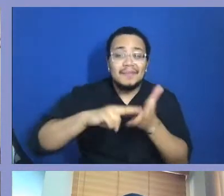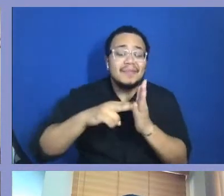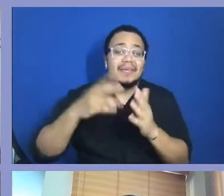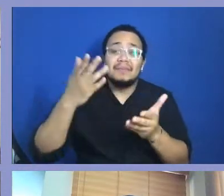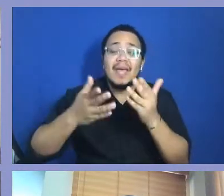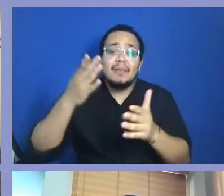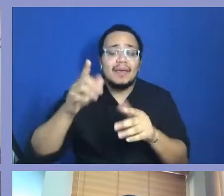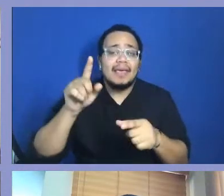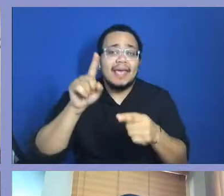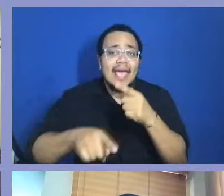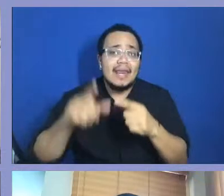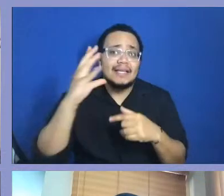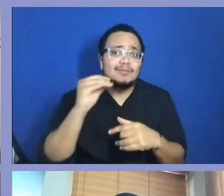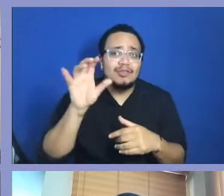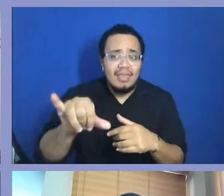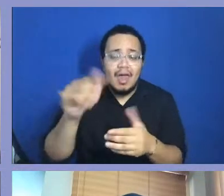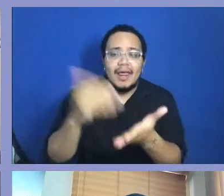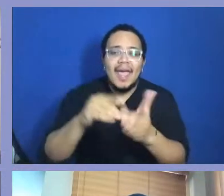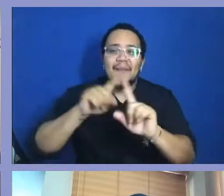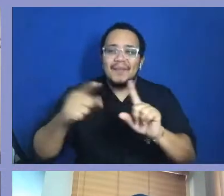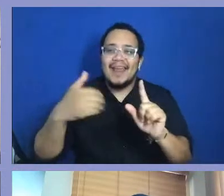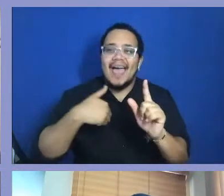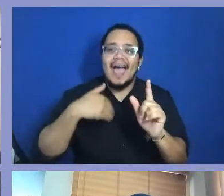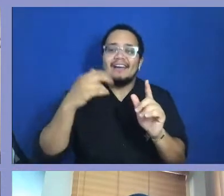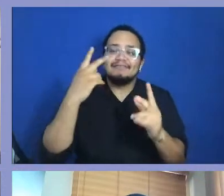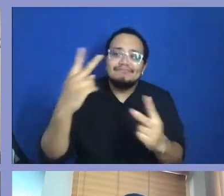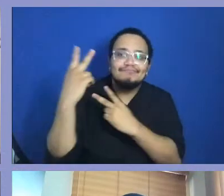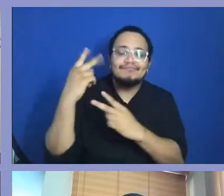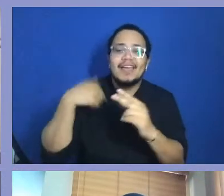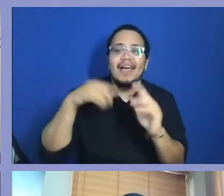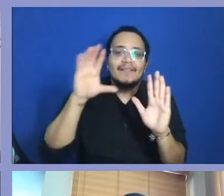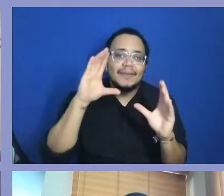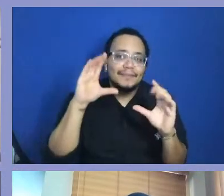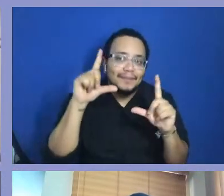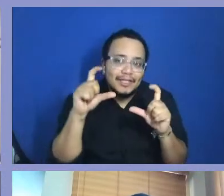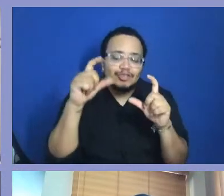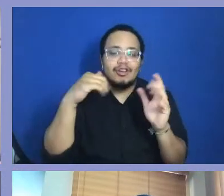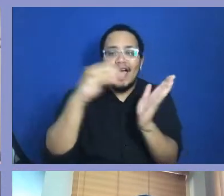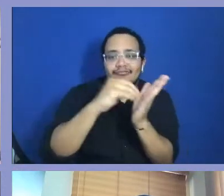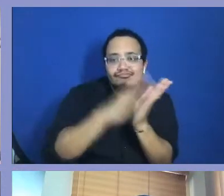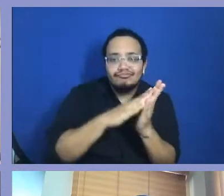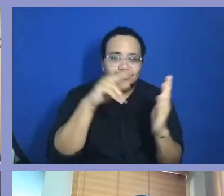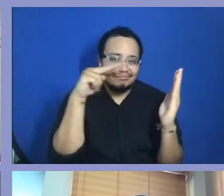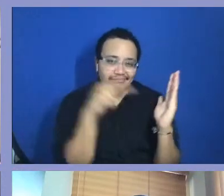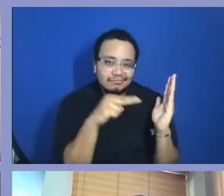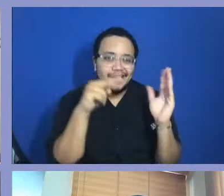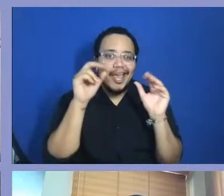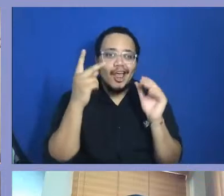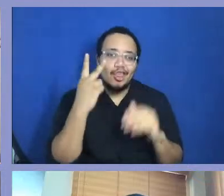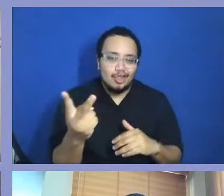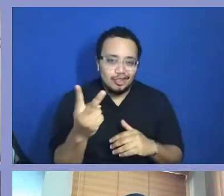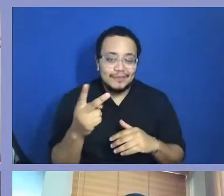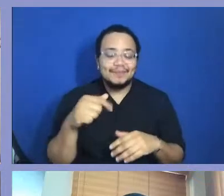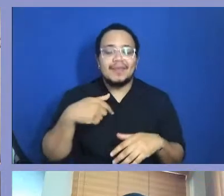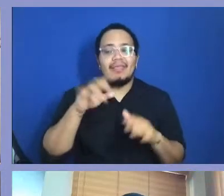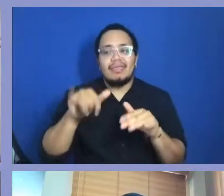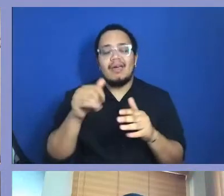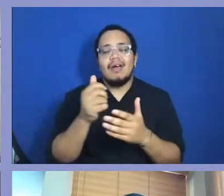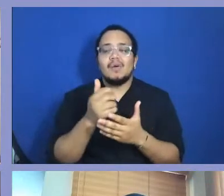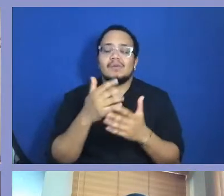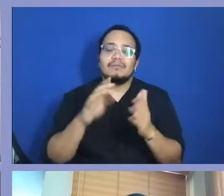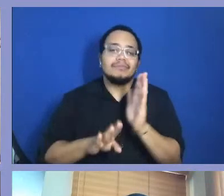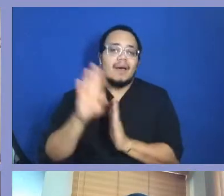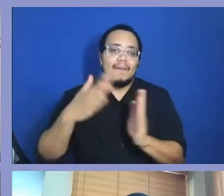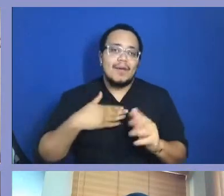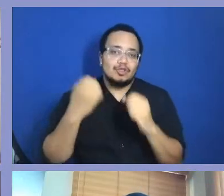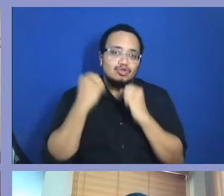And I just fell in love and I was fascinated with that. And I developed a deep passion for it. And then, you know, I think another thing is just inspiration,